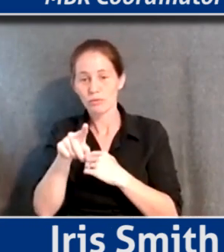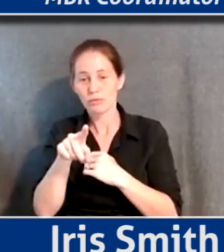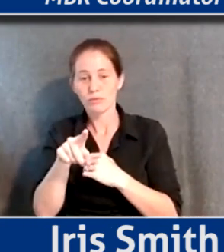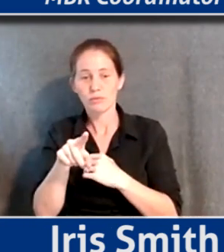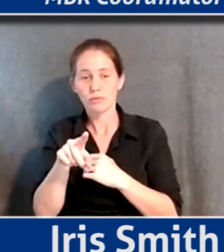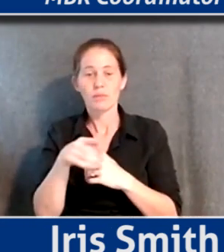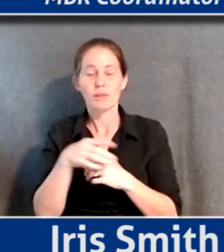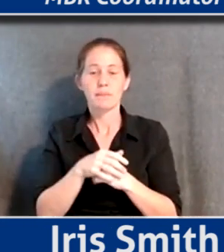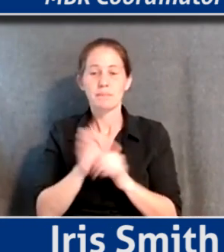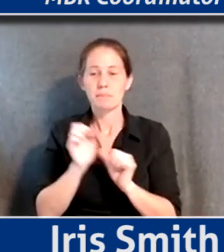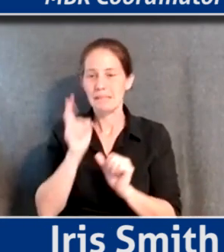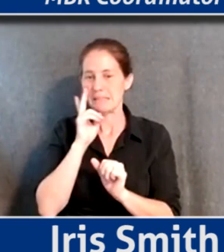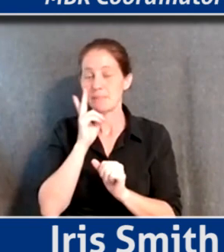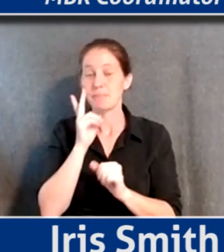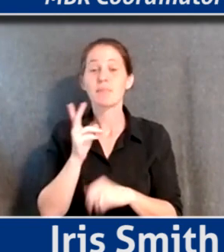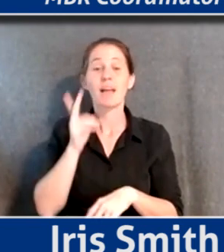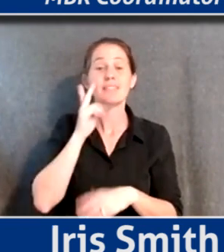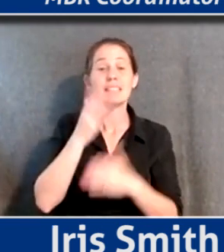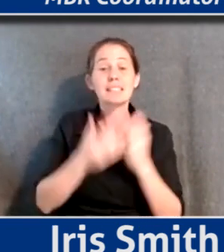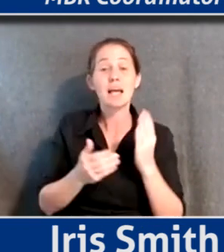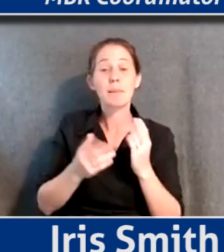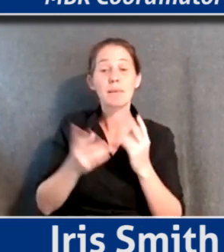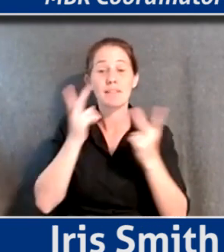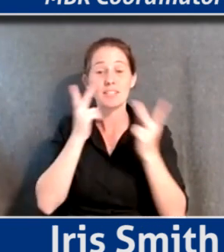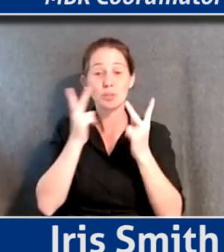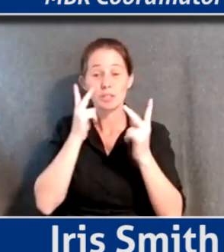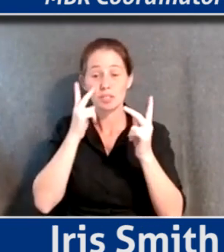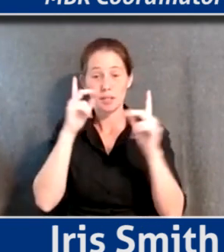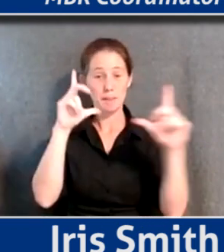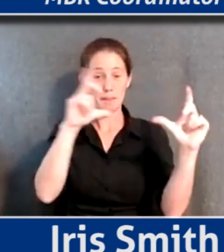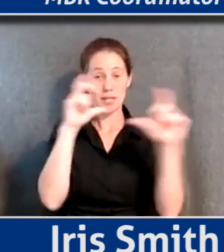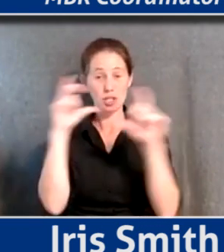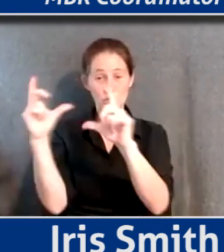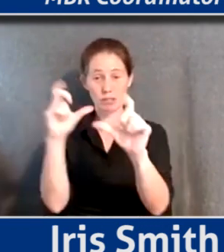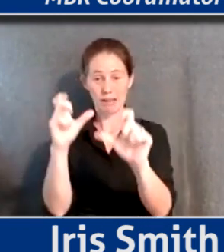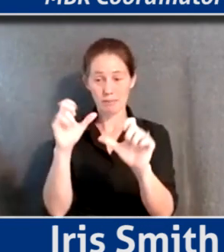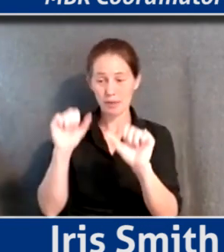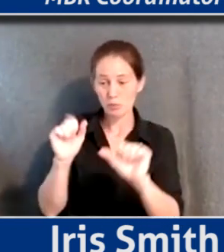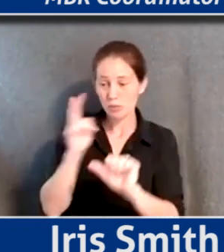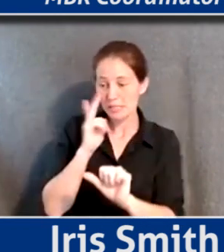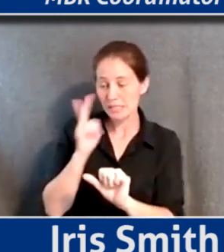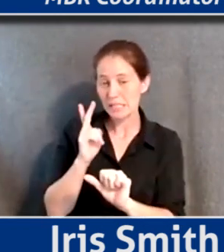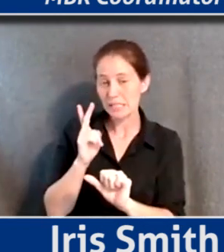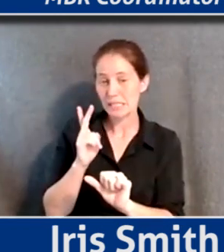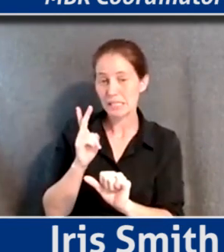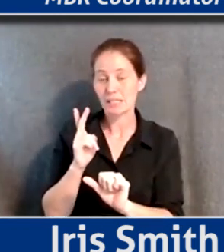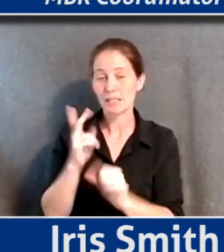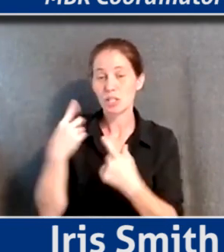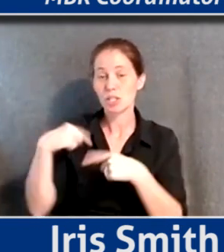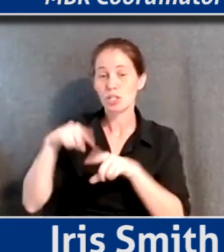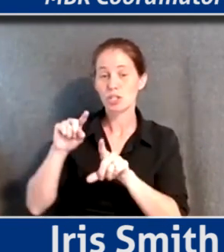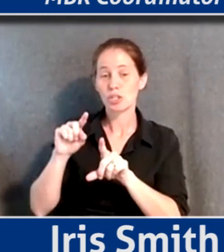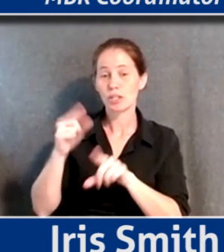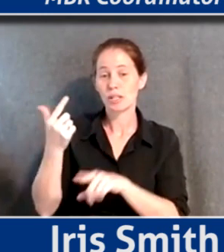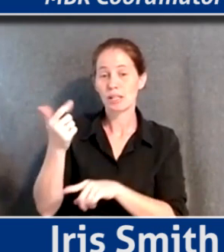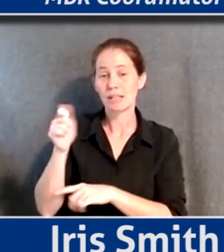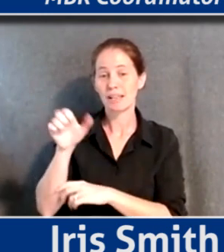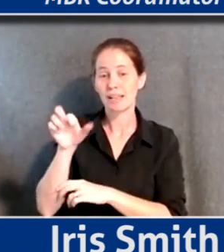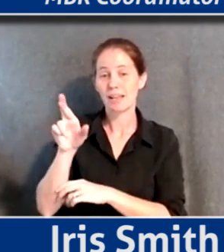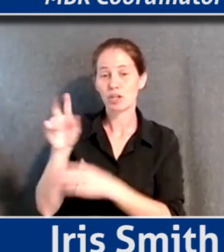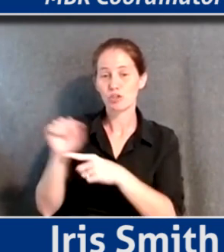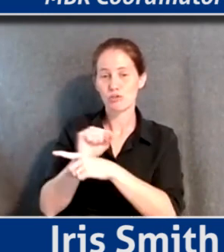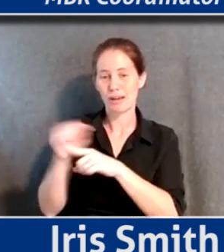dive. I've seen some of the visualizations. I've had the privilege of seeing some of them during the GARE training last year,